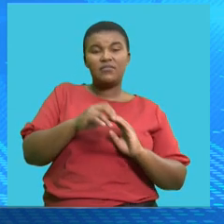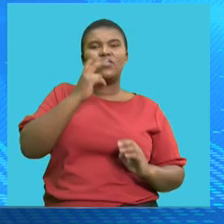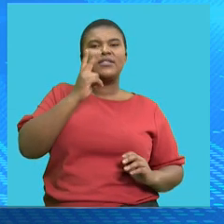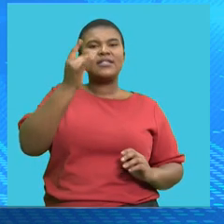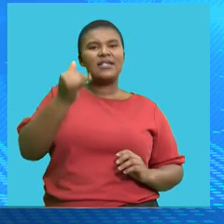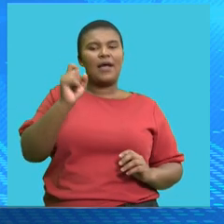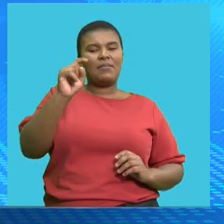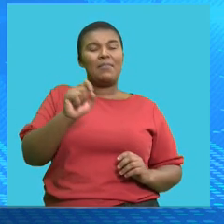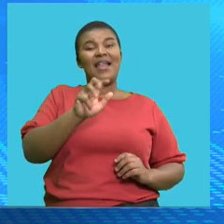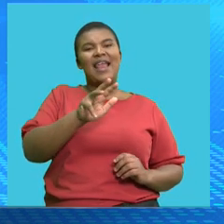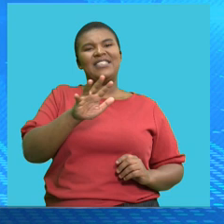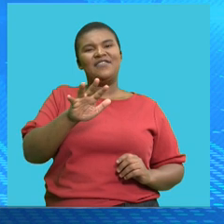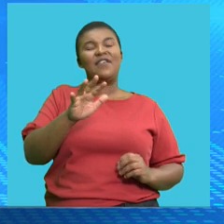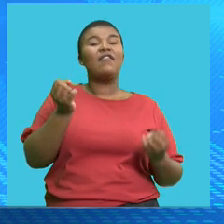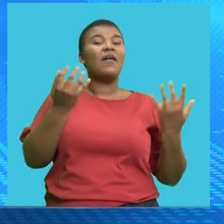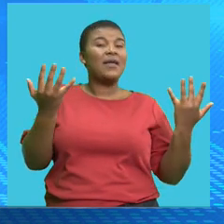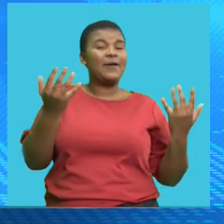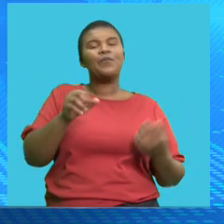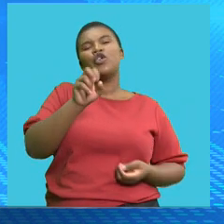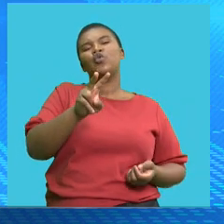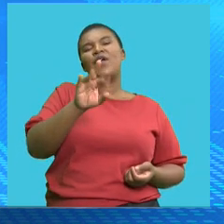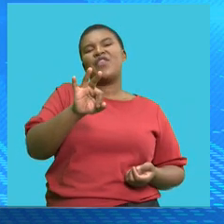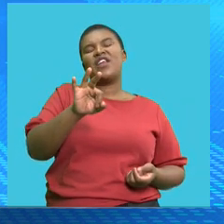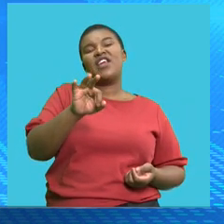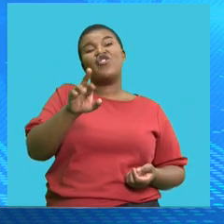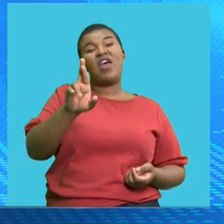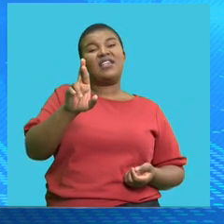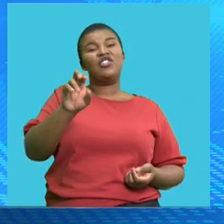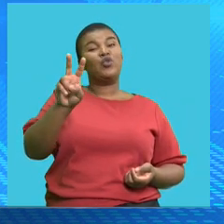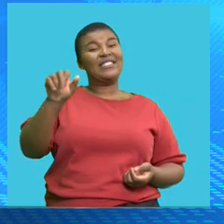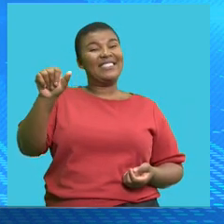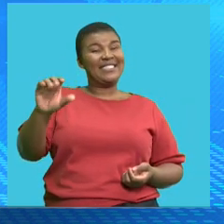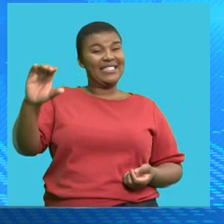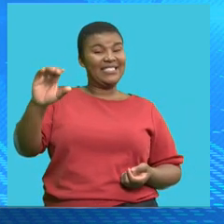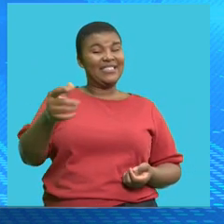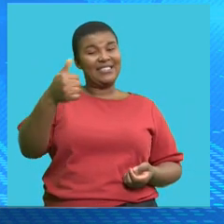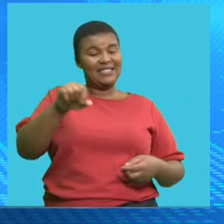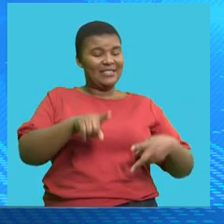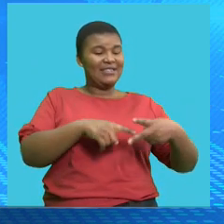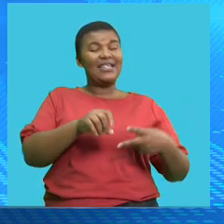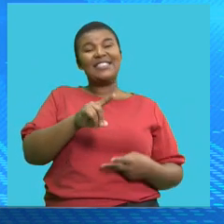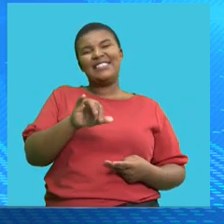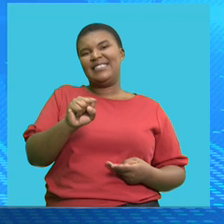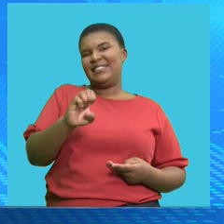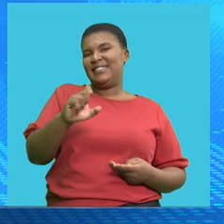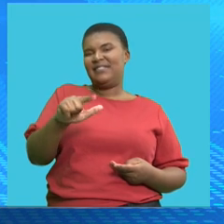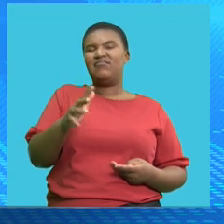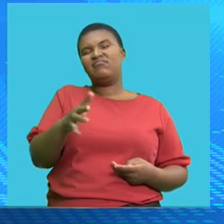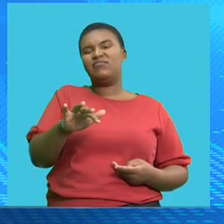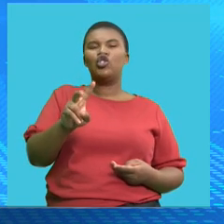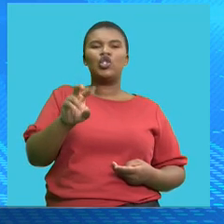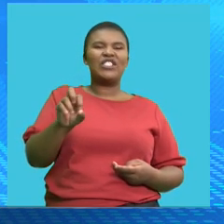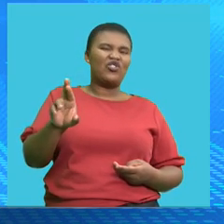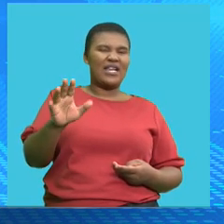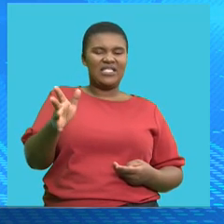inland 95 hundred petrol price to 23 rand 26 cents and wholesale diesel prices will be around 20